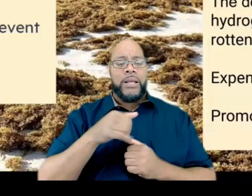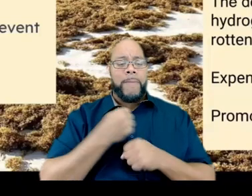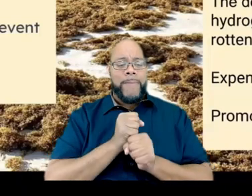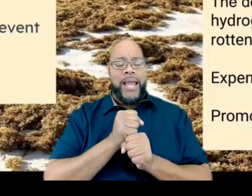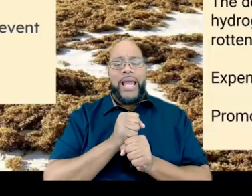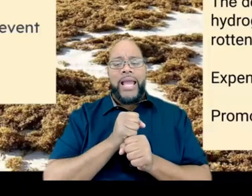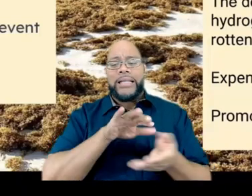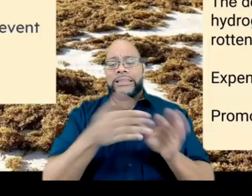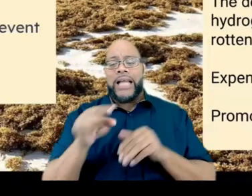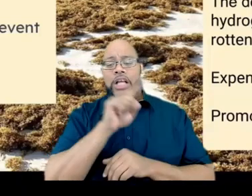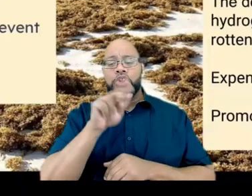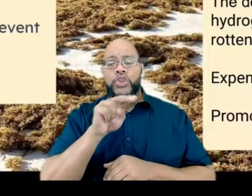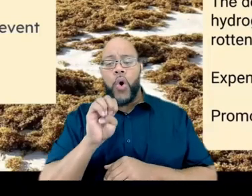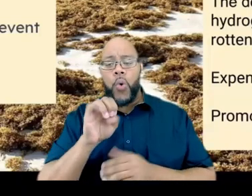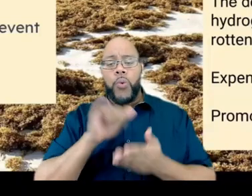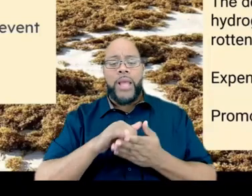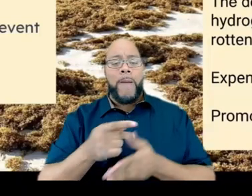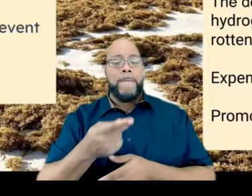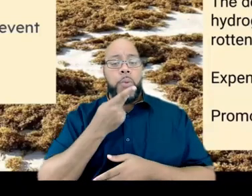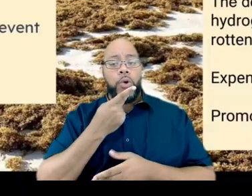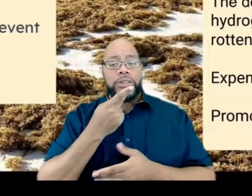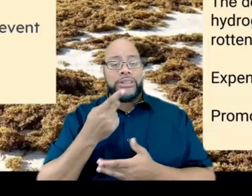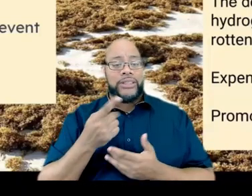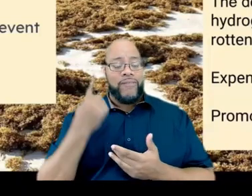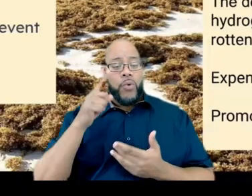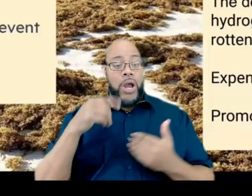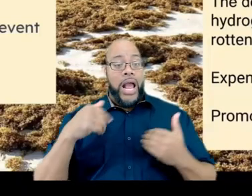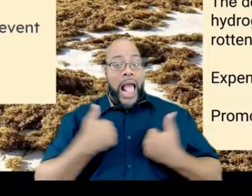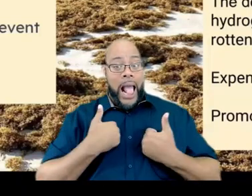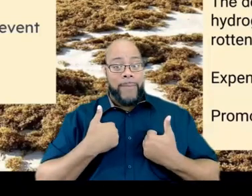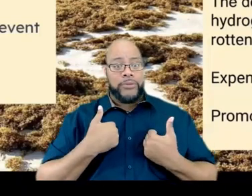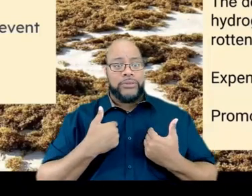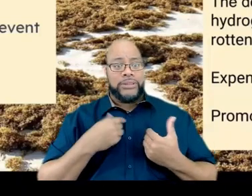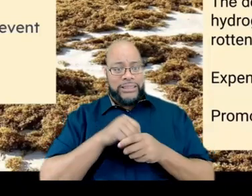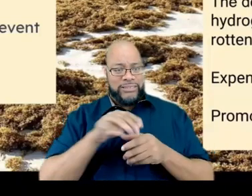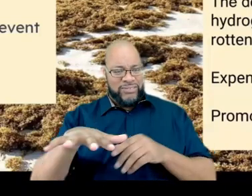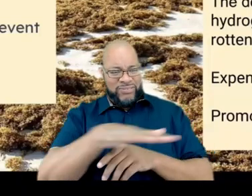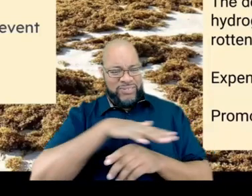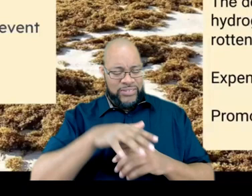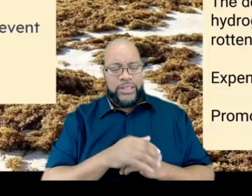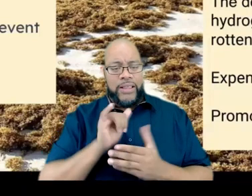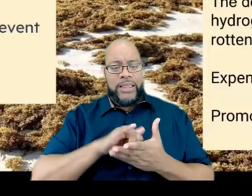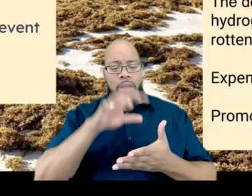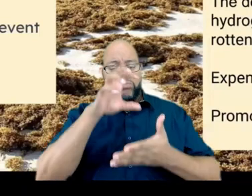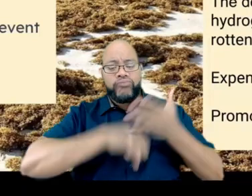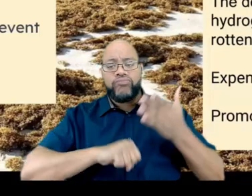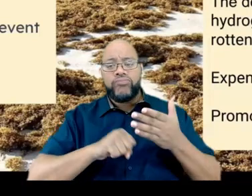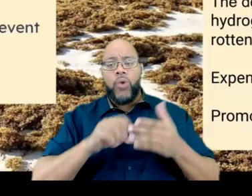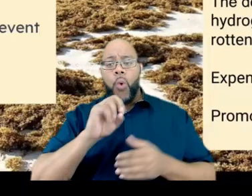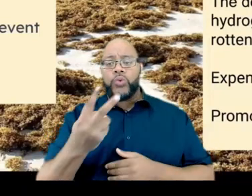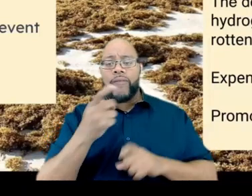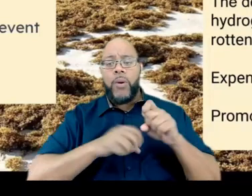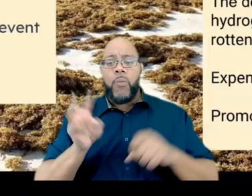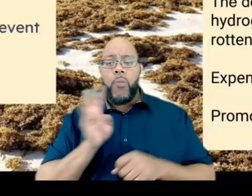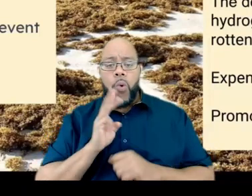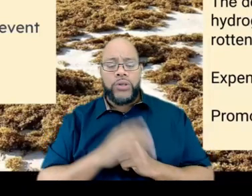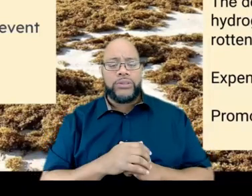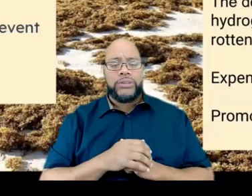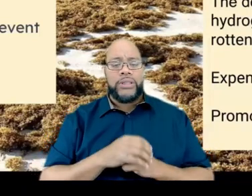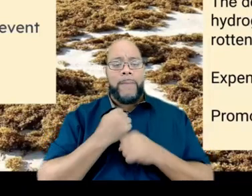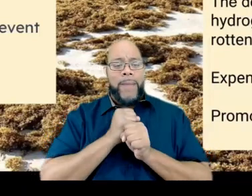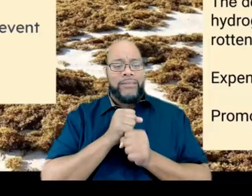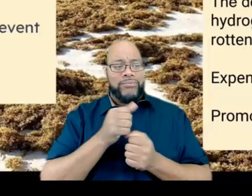zones, which is toxic to especially the marine creatures living there. It removes the oxygen out of the water and makes them